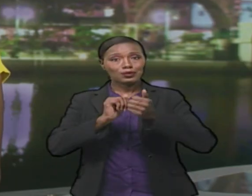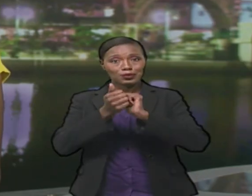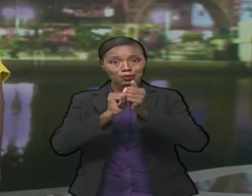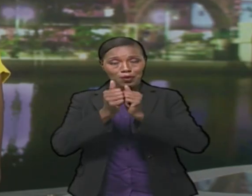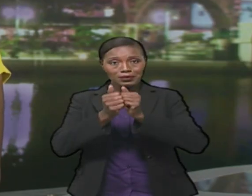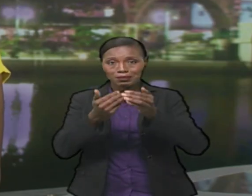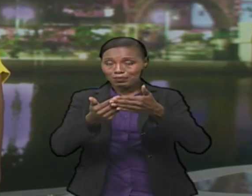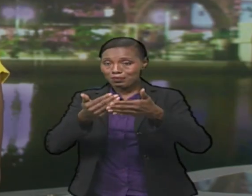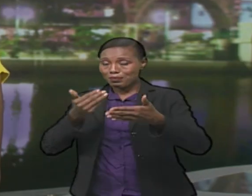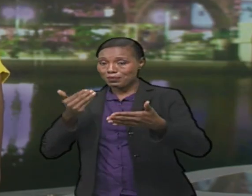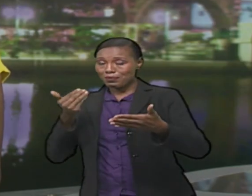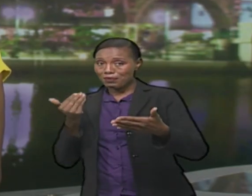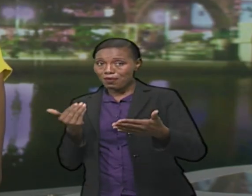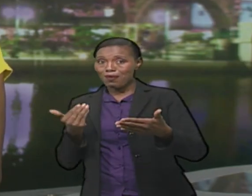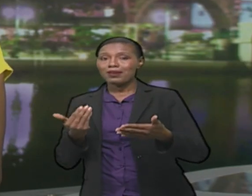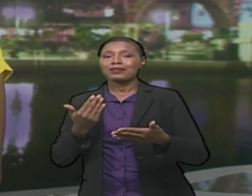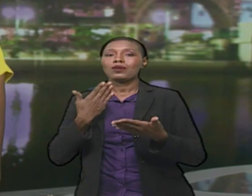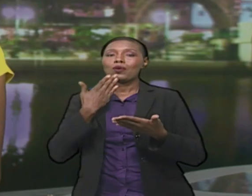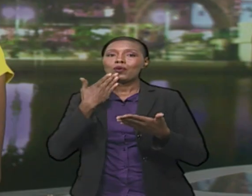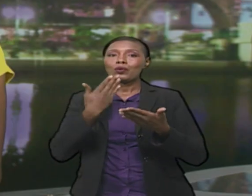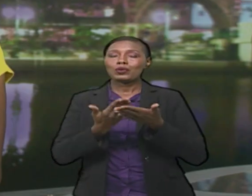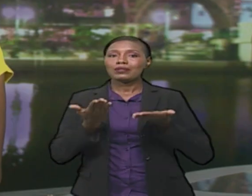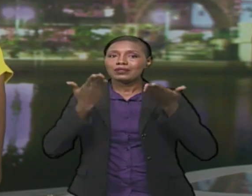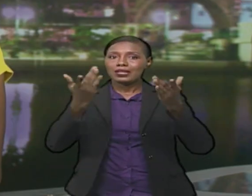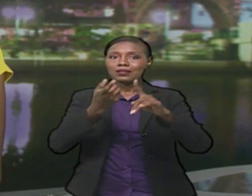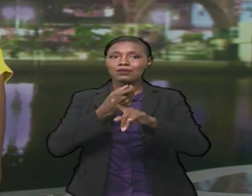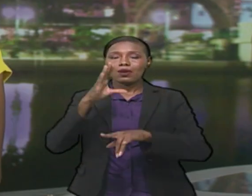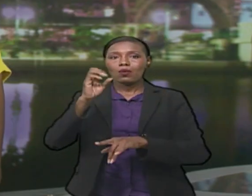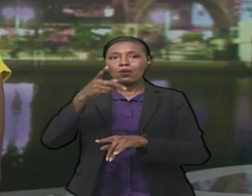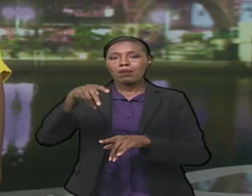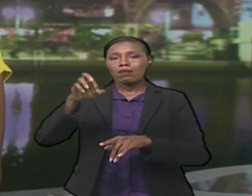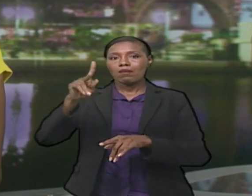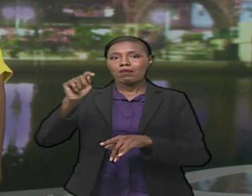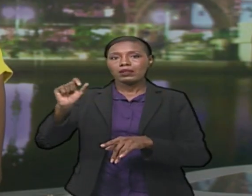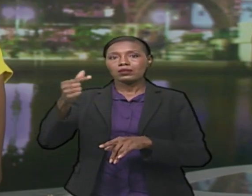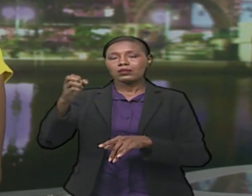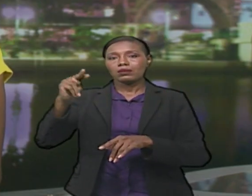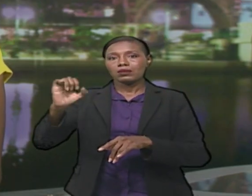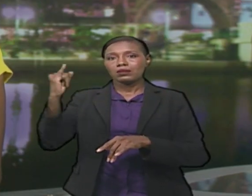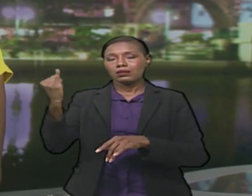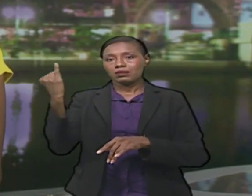world of sports in just a few minutes, but before we get to that, here is a tip from Cooperators General Insurance.